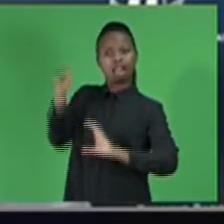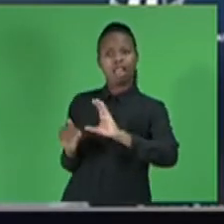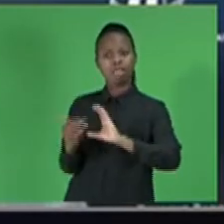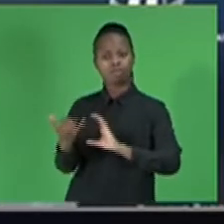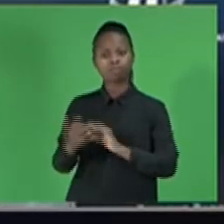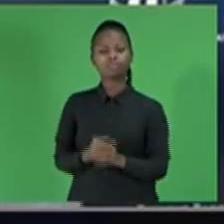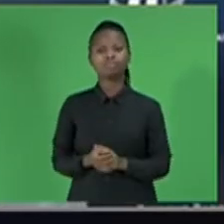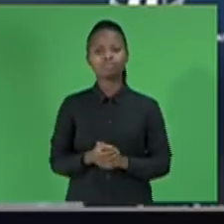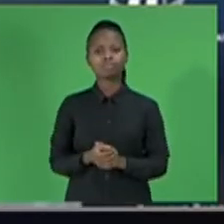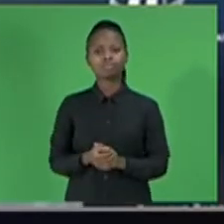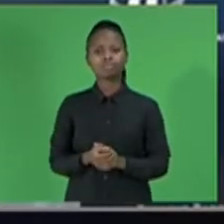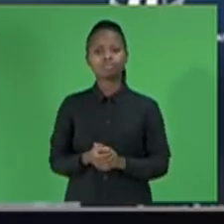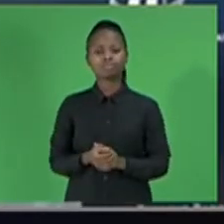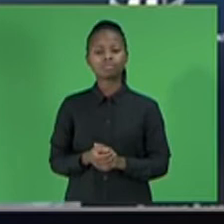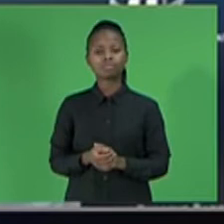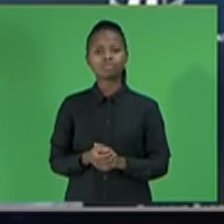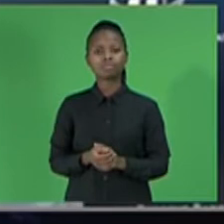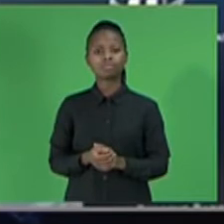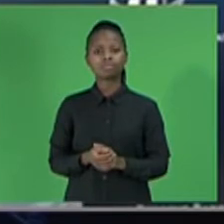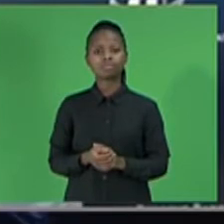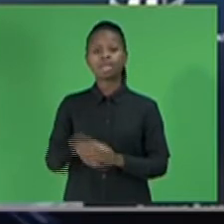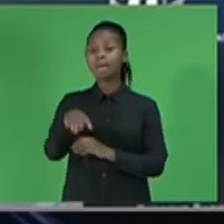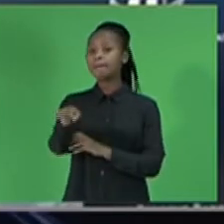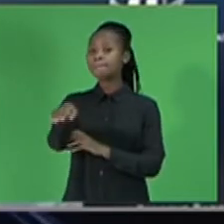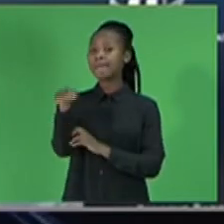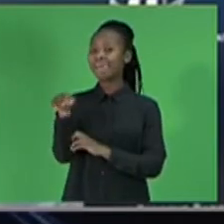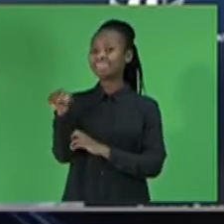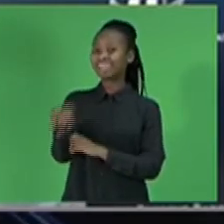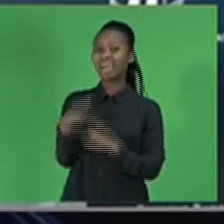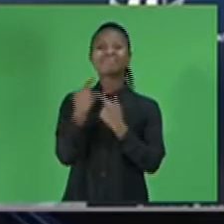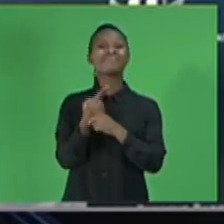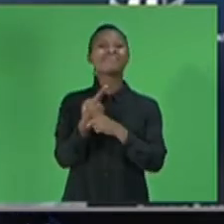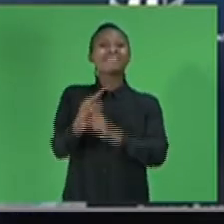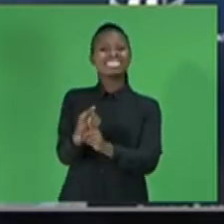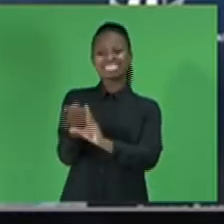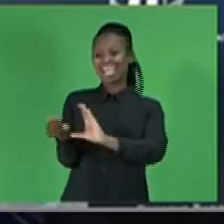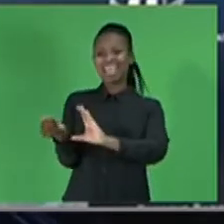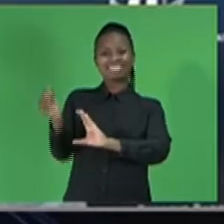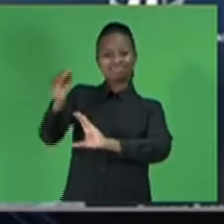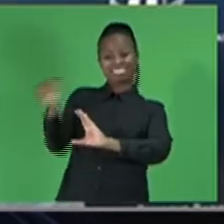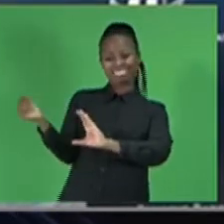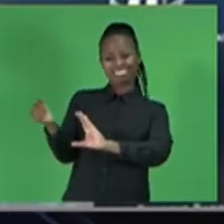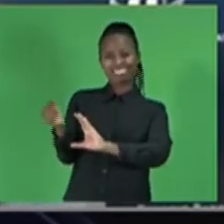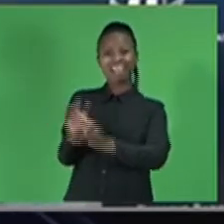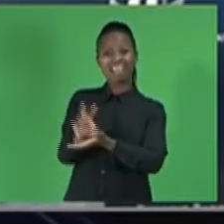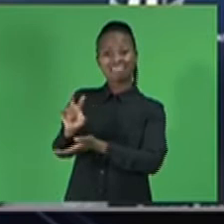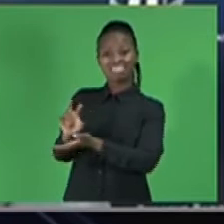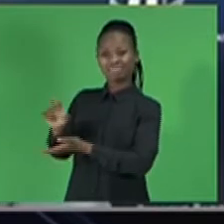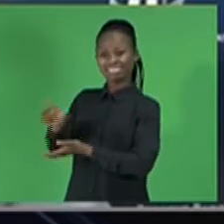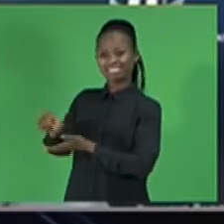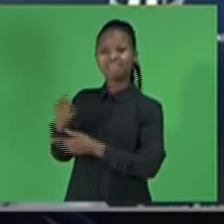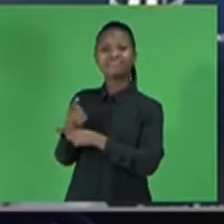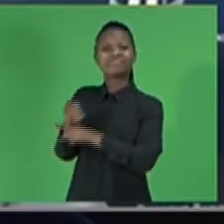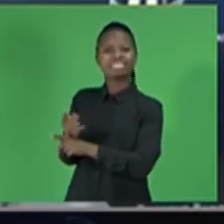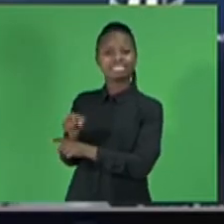bank's forecast for fixed investment was revised up for this year, but remains constrained. And as a result